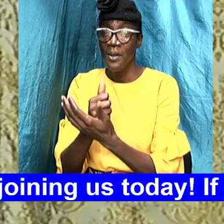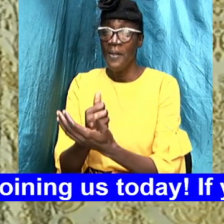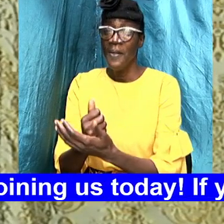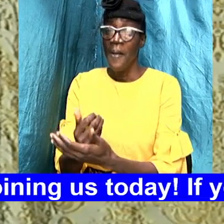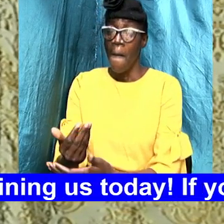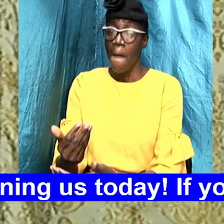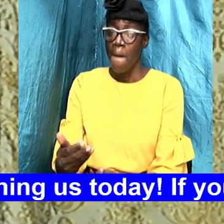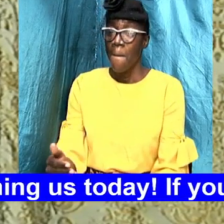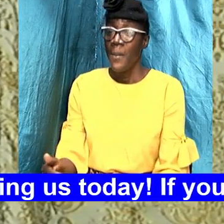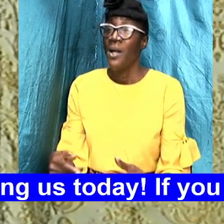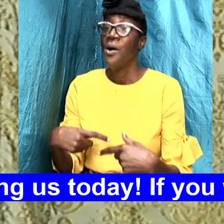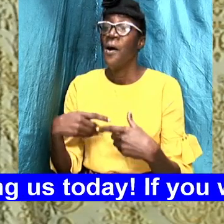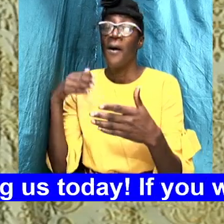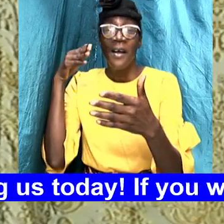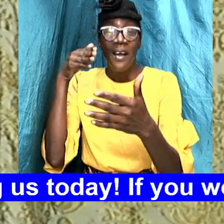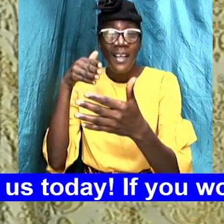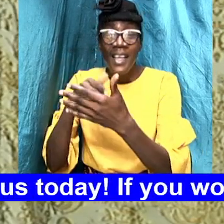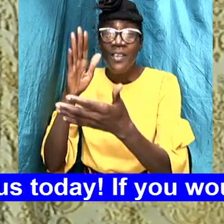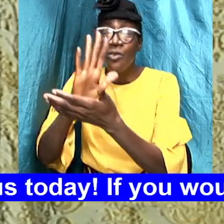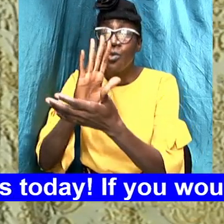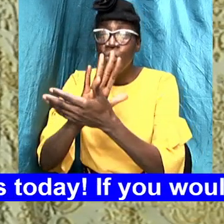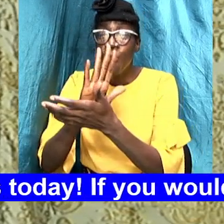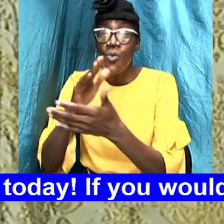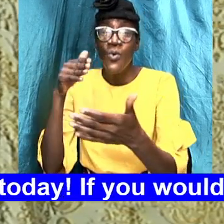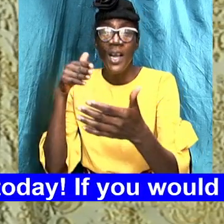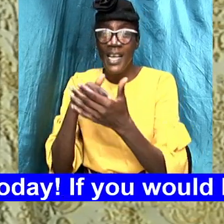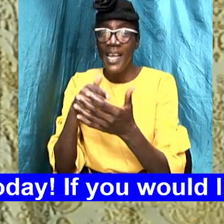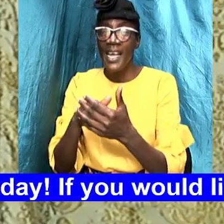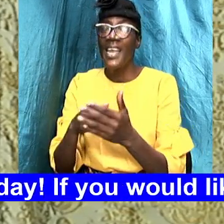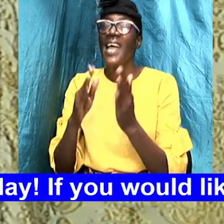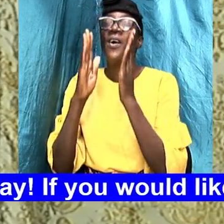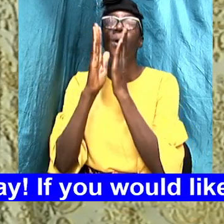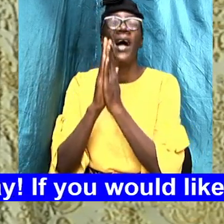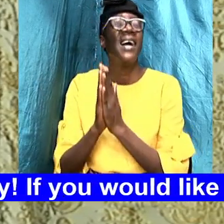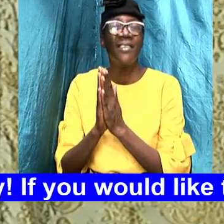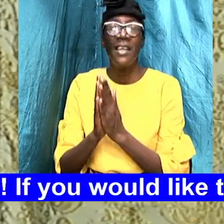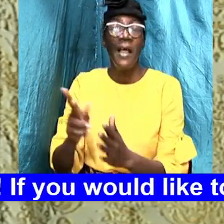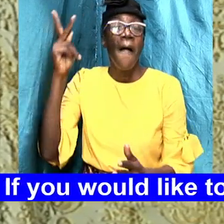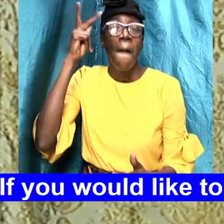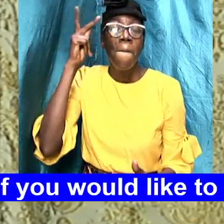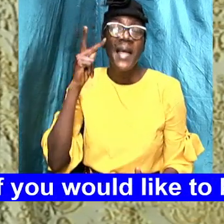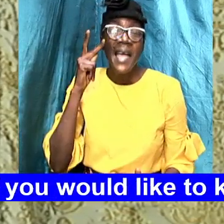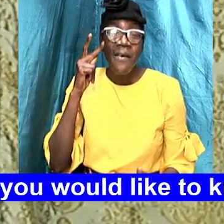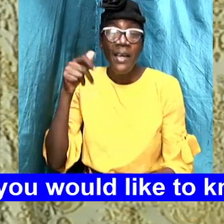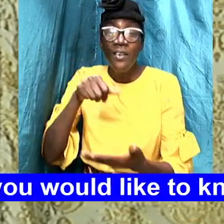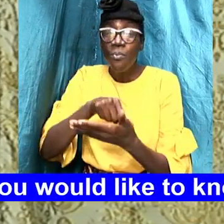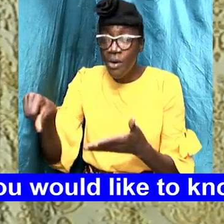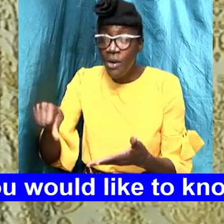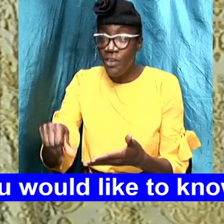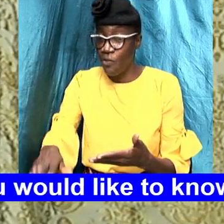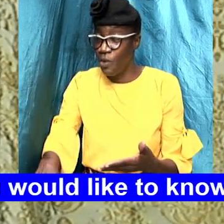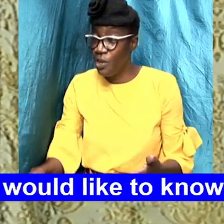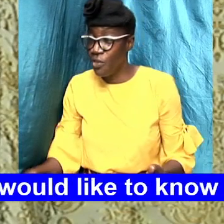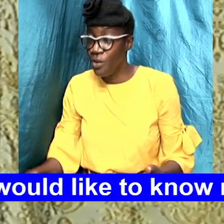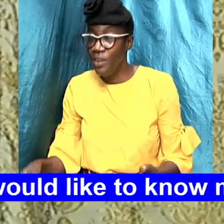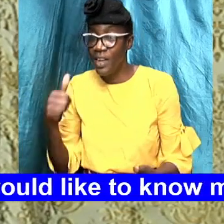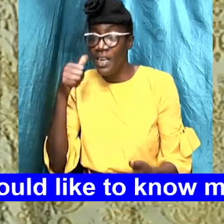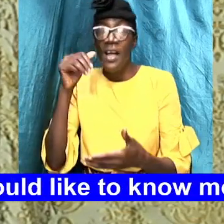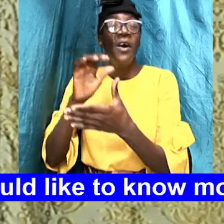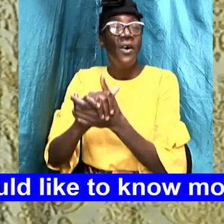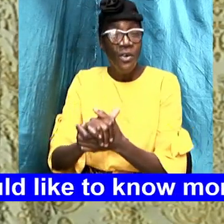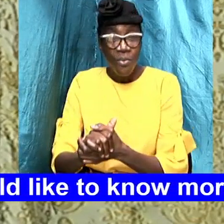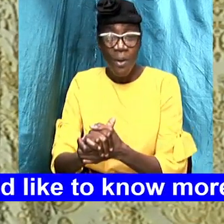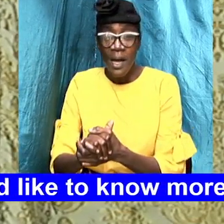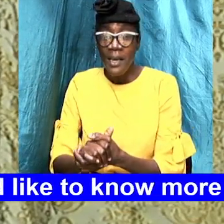school program and we are going to ask each and every person parents purchase for your kids husband purchase for your family